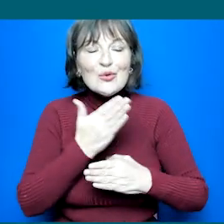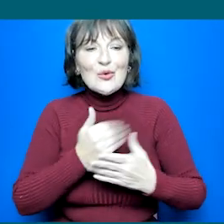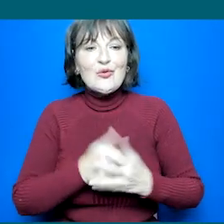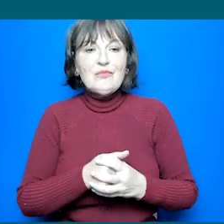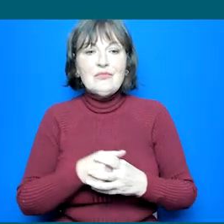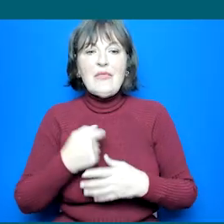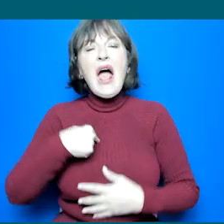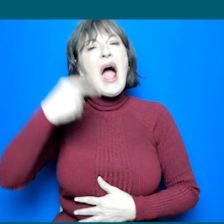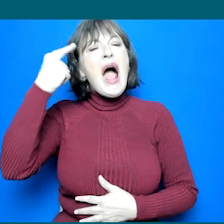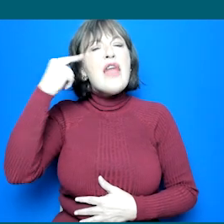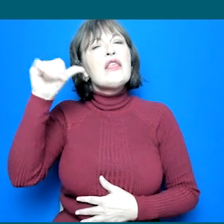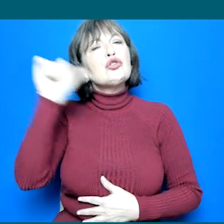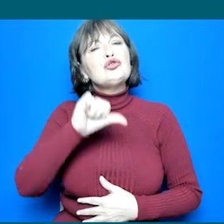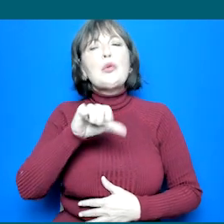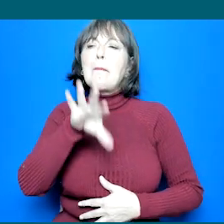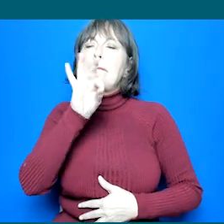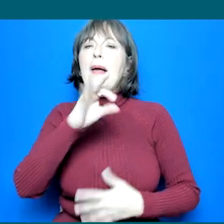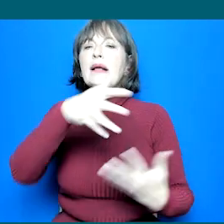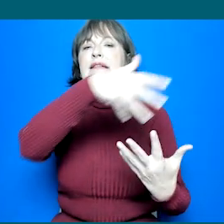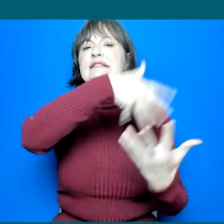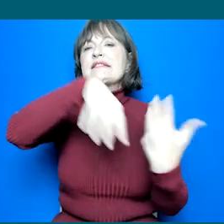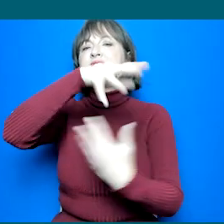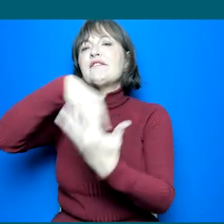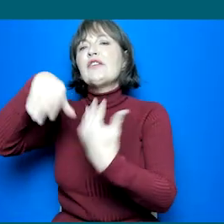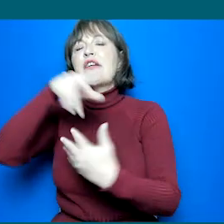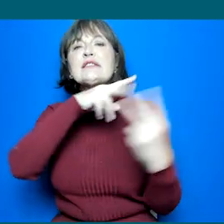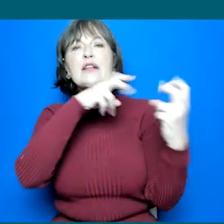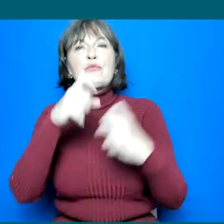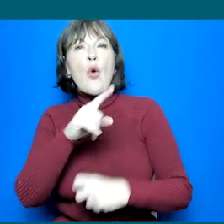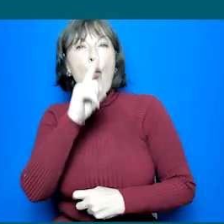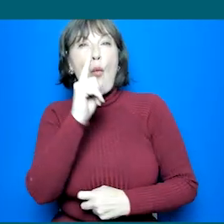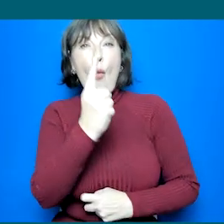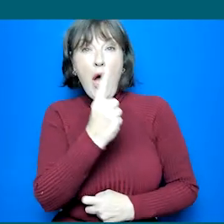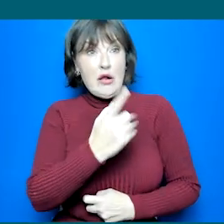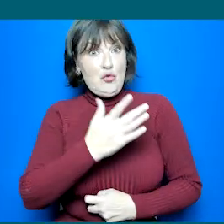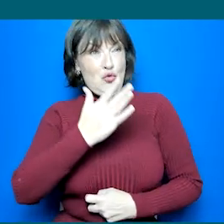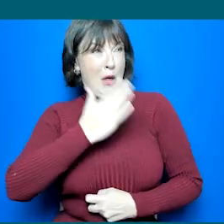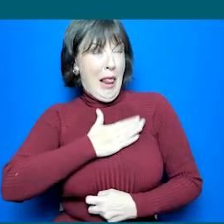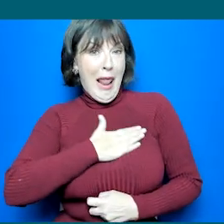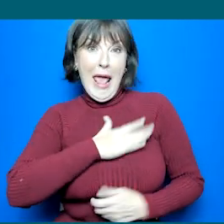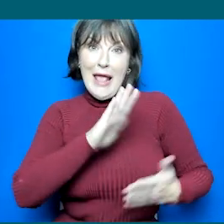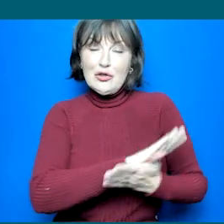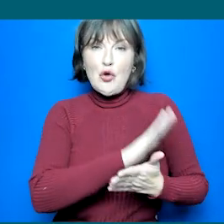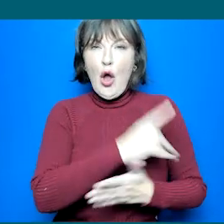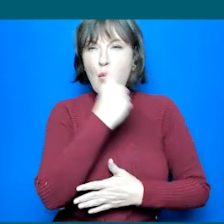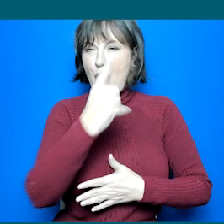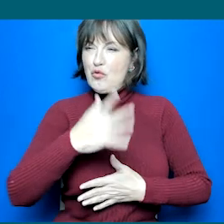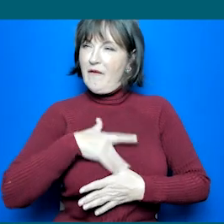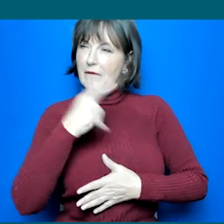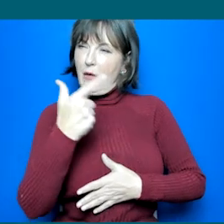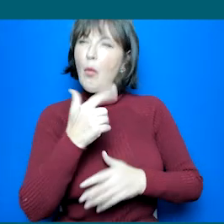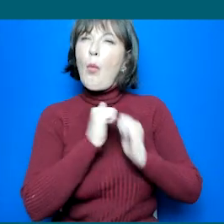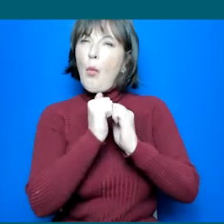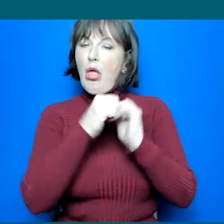I would say to pick a mix of subjects of ones that you find enjoyable and ones that will also be useful in the future.